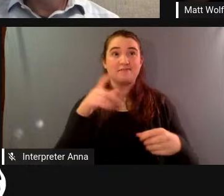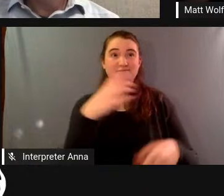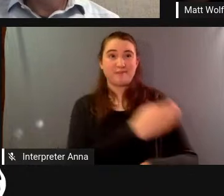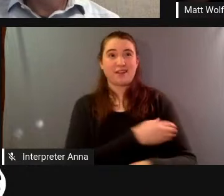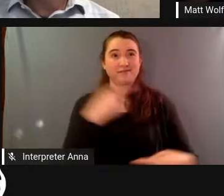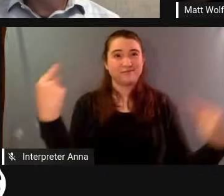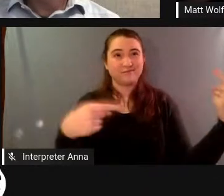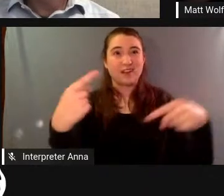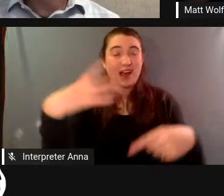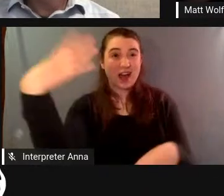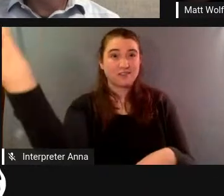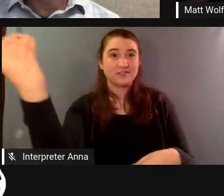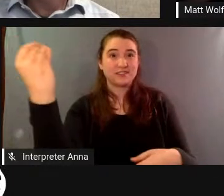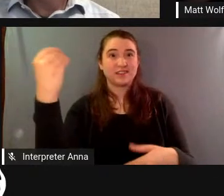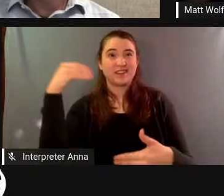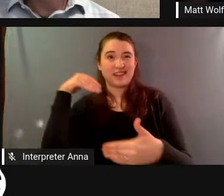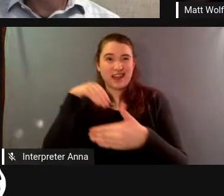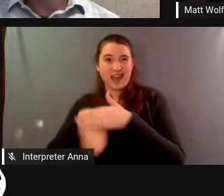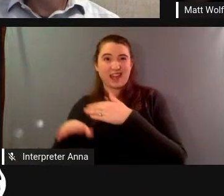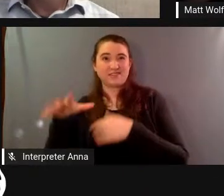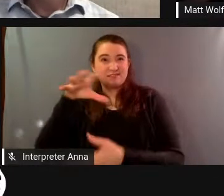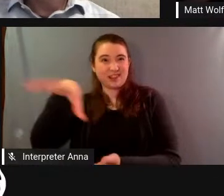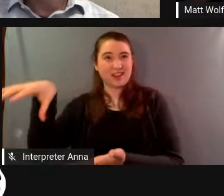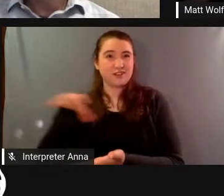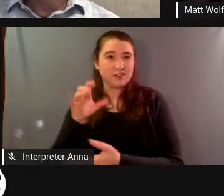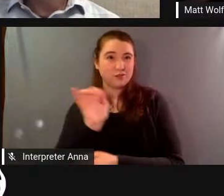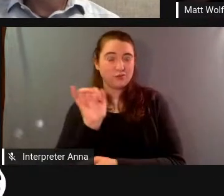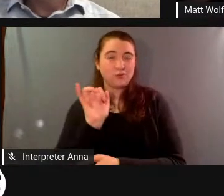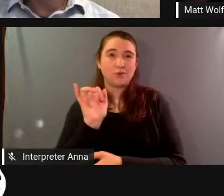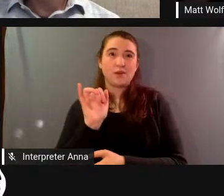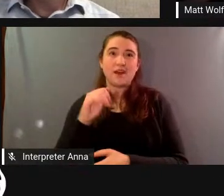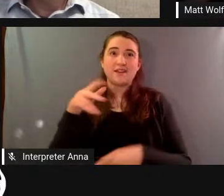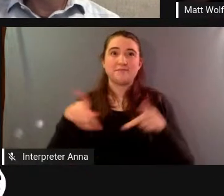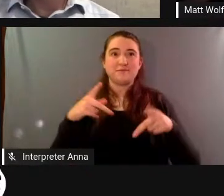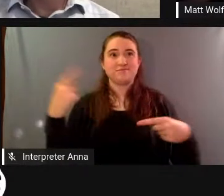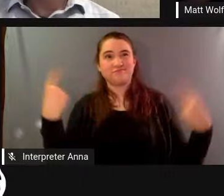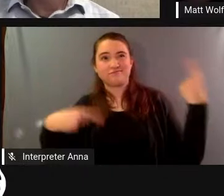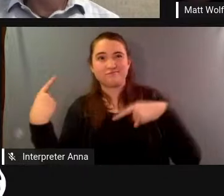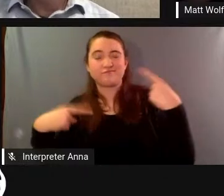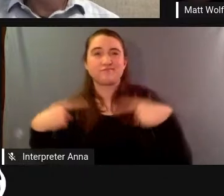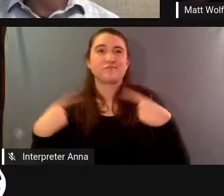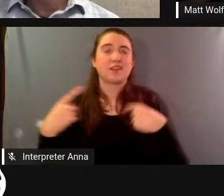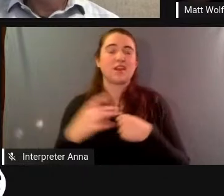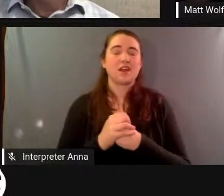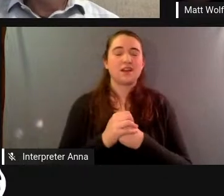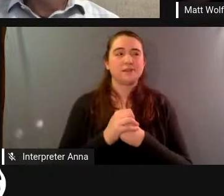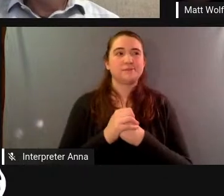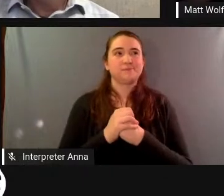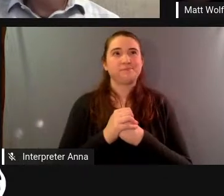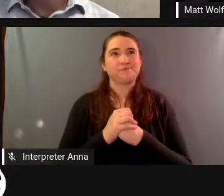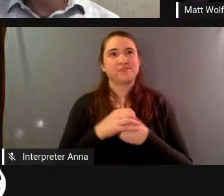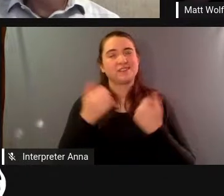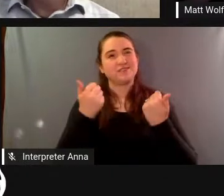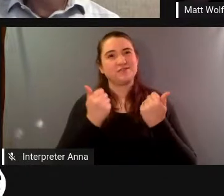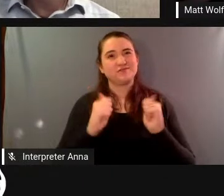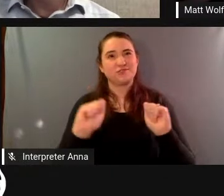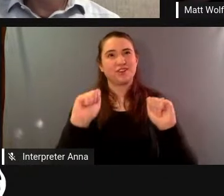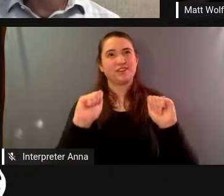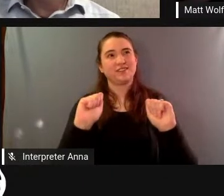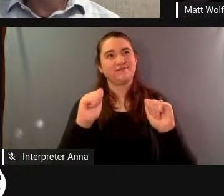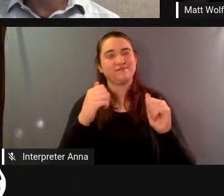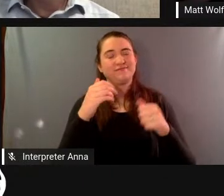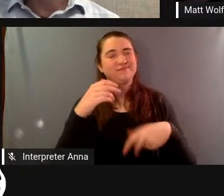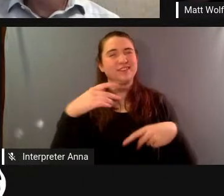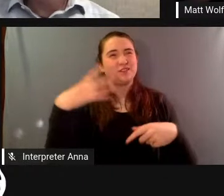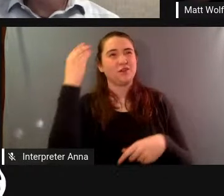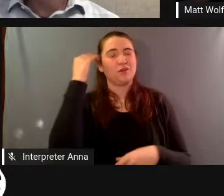began to reach inside and and people on both sides were were you know trying to get the biospherians aligned on one